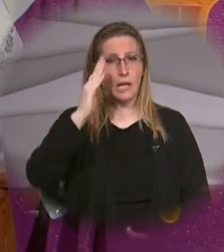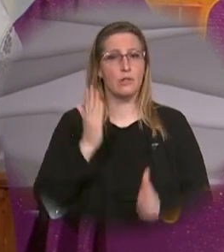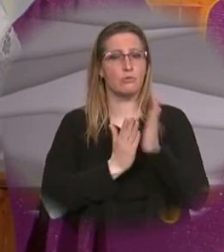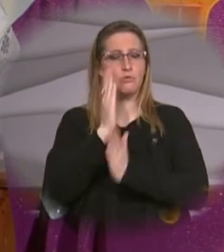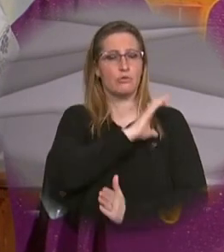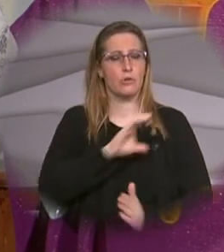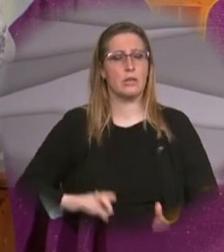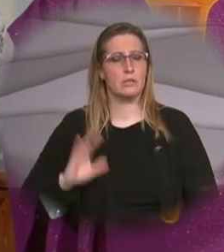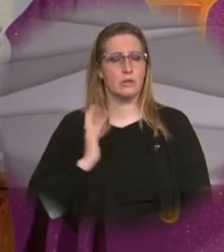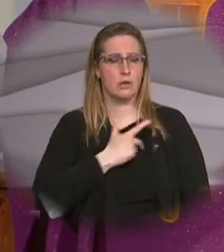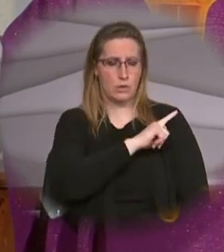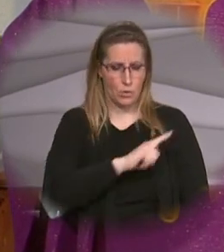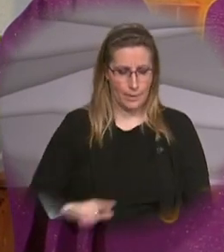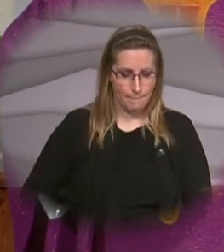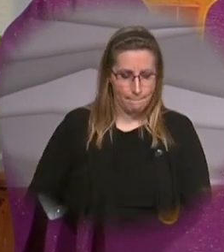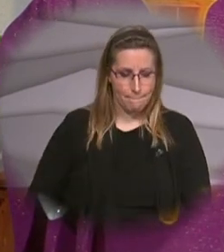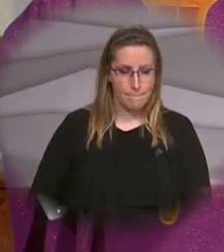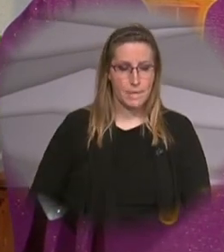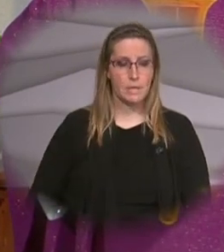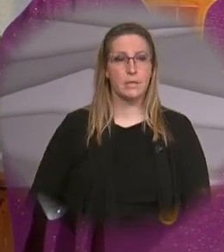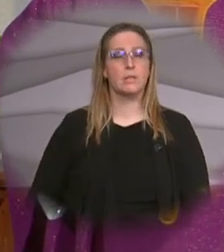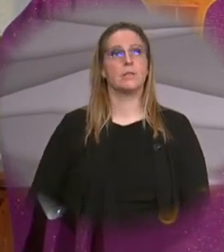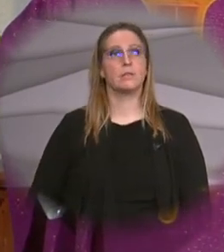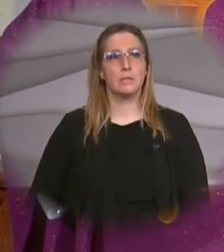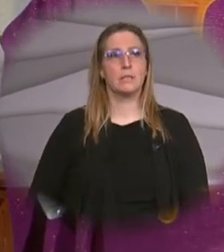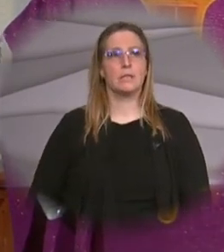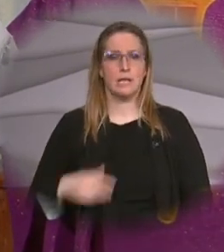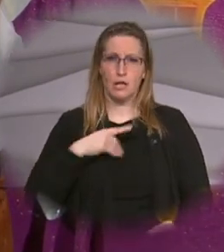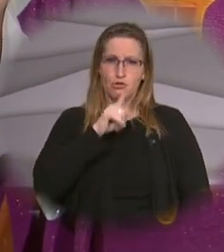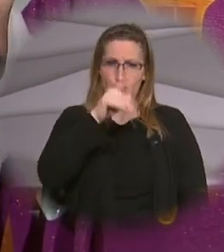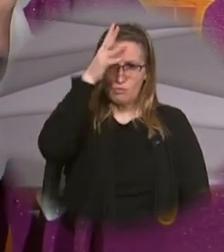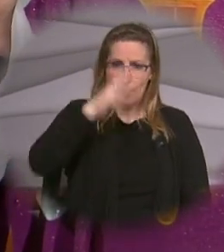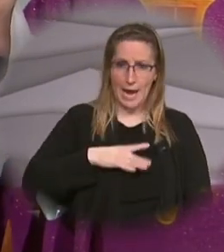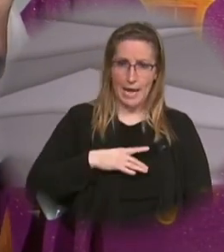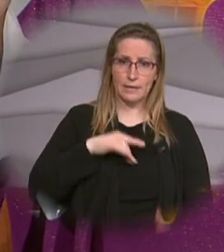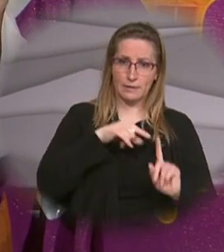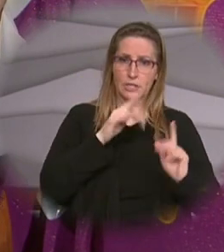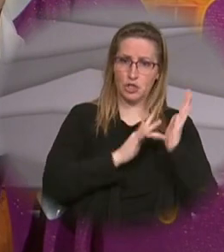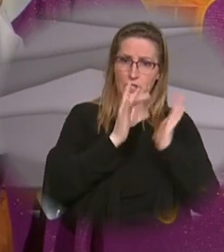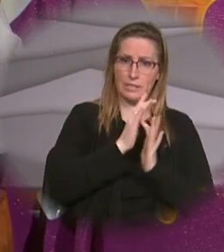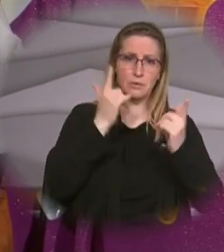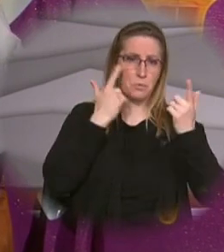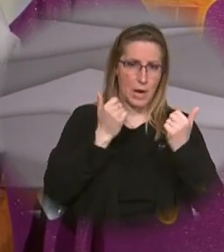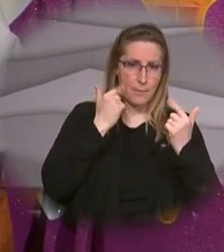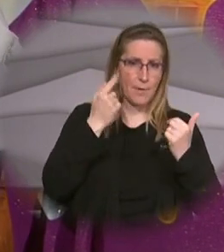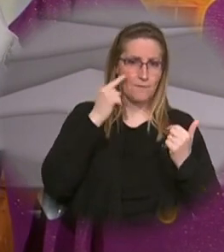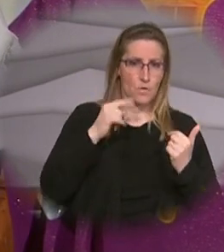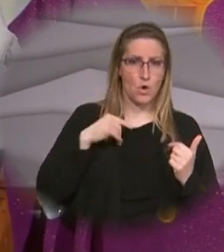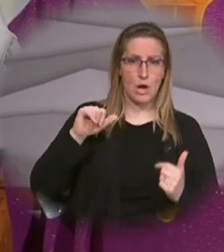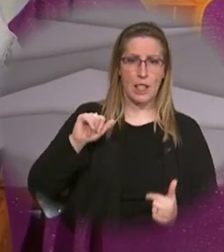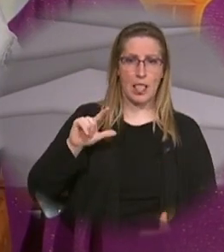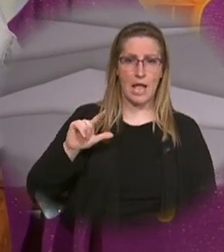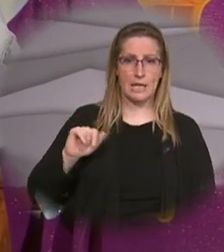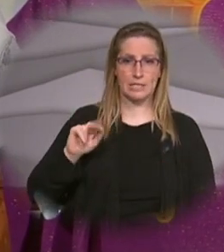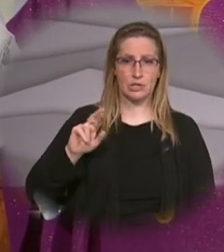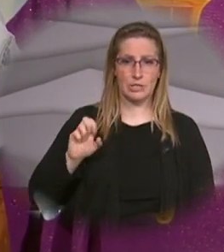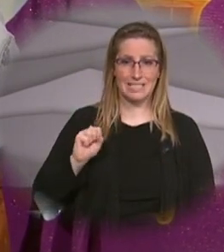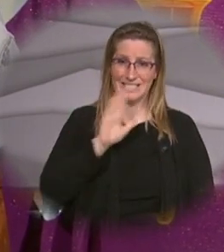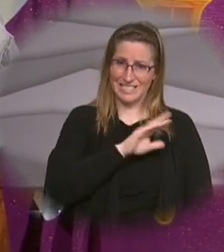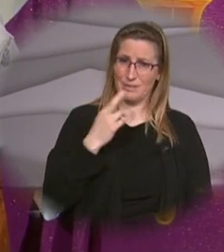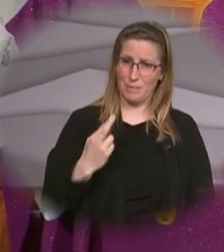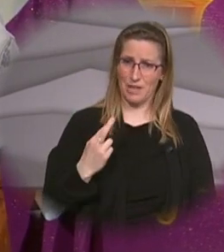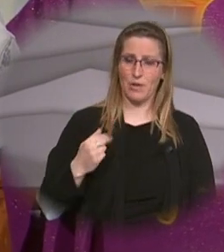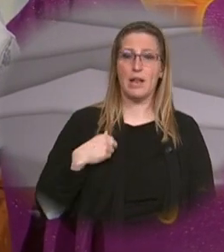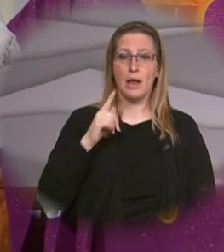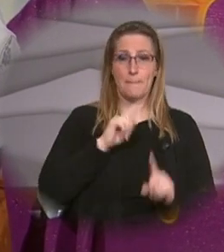Christ our Lord. For as true man, he wept for Lazarus, his friend, and as eternal God raised him from the